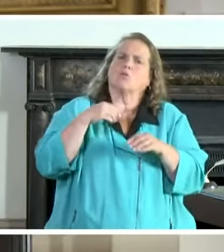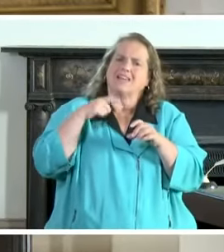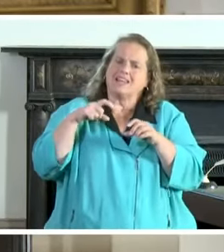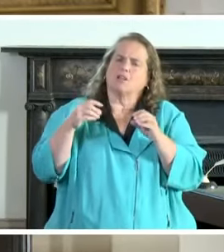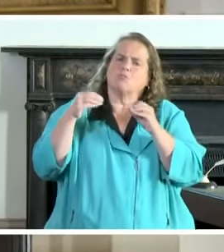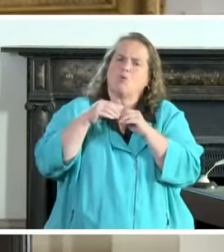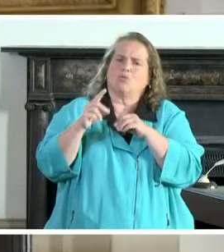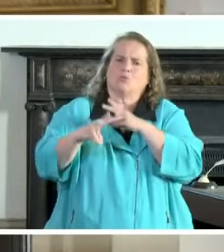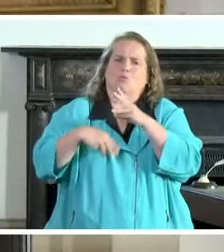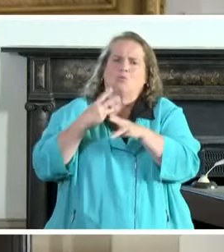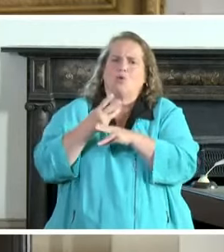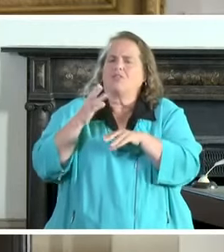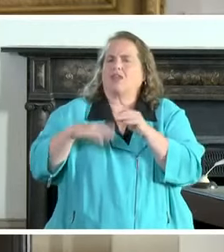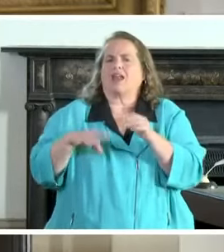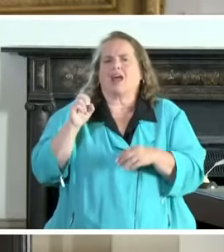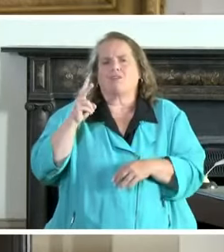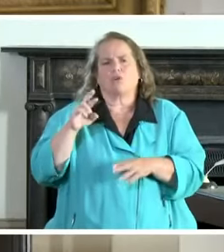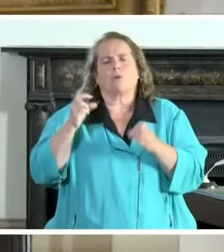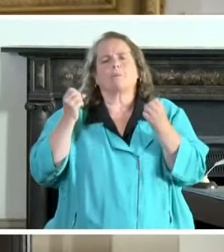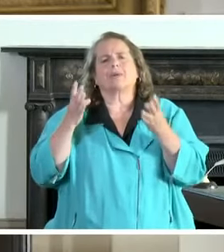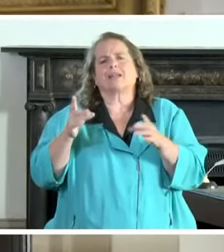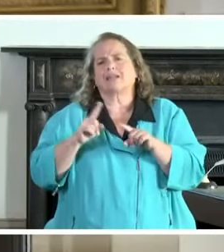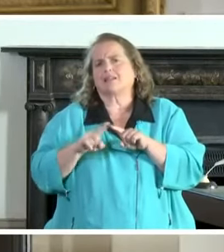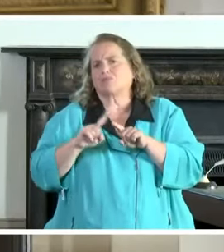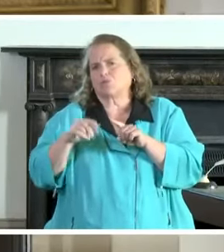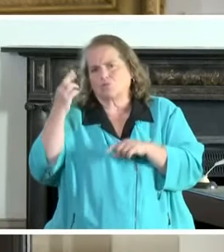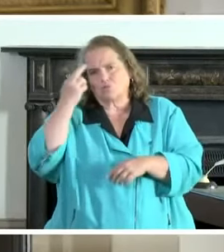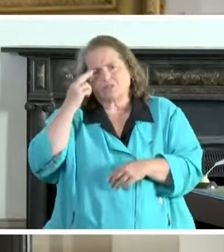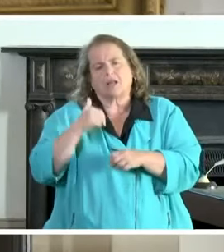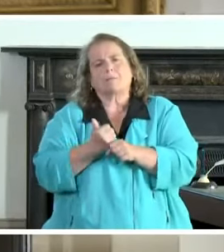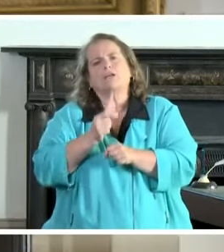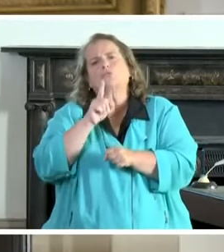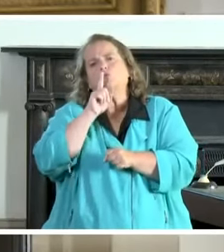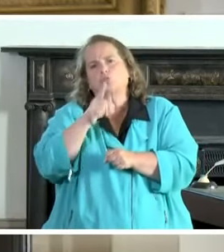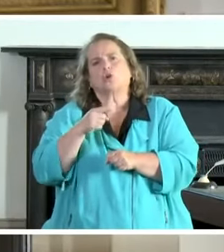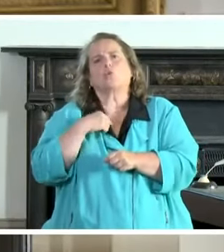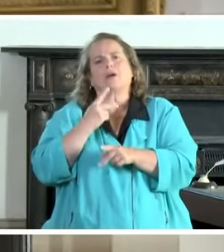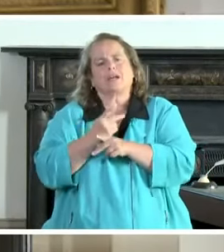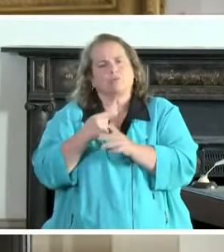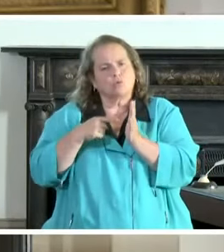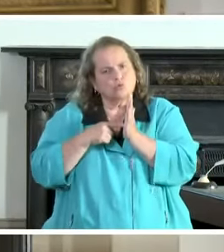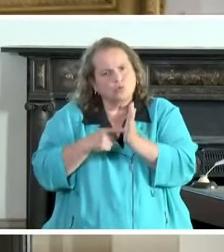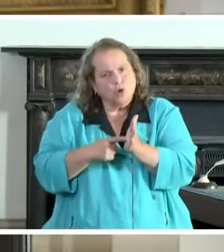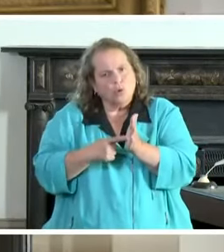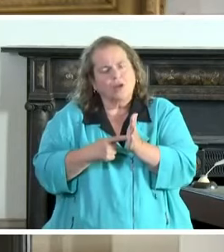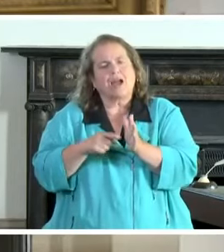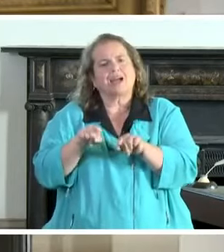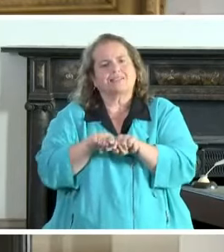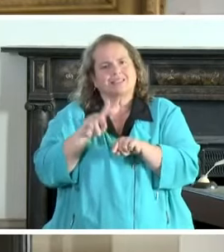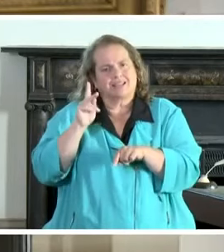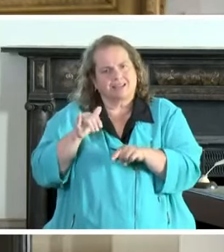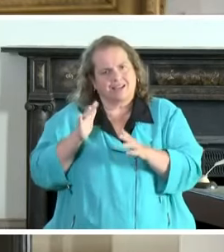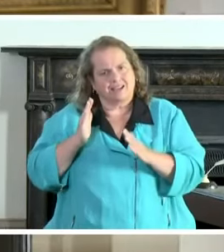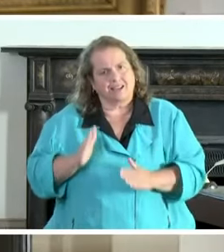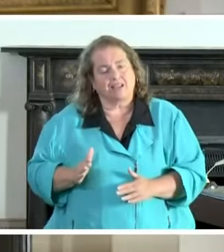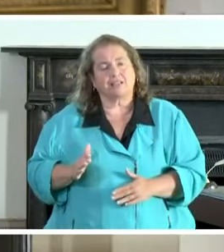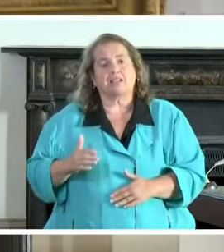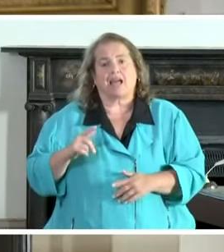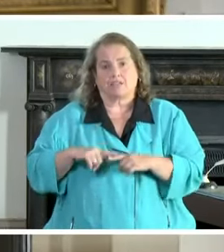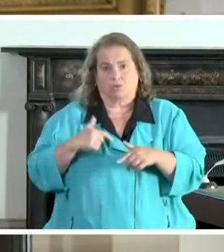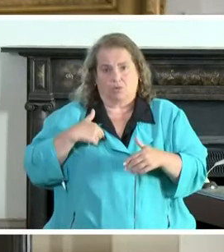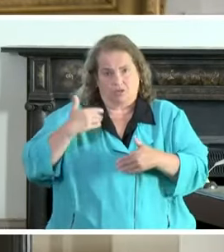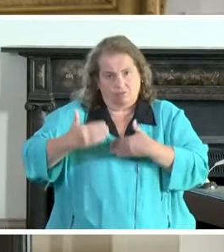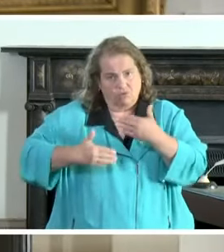on so many different reasons and and let's make sure that we keep showing it as kentuckians and and going forward